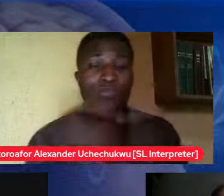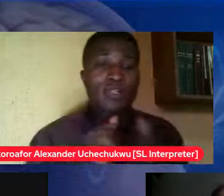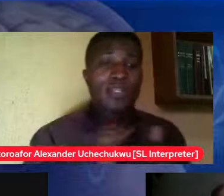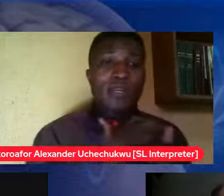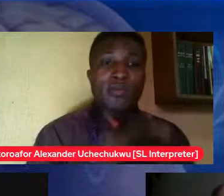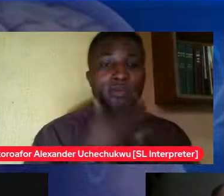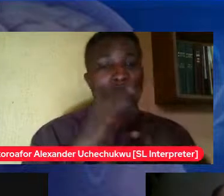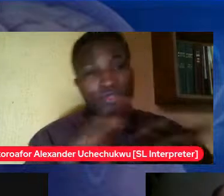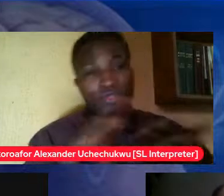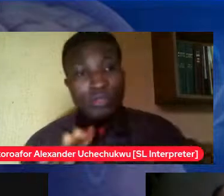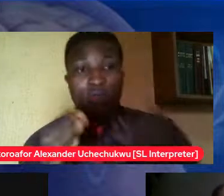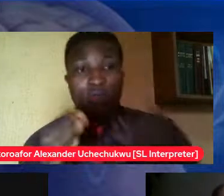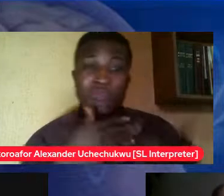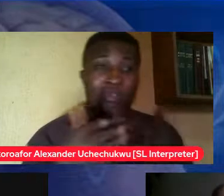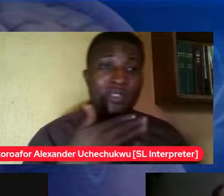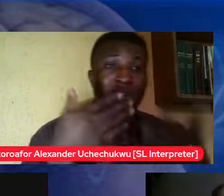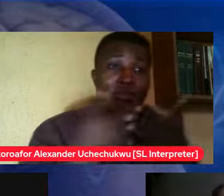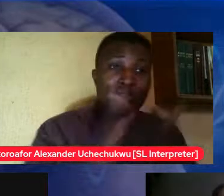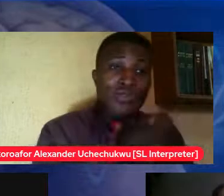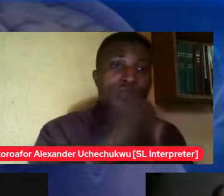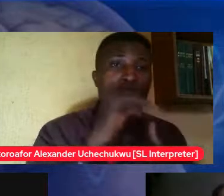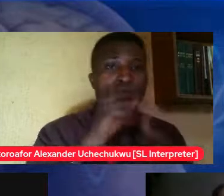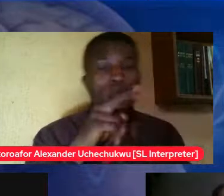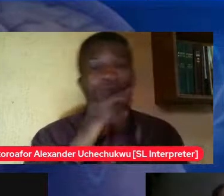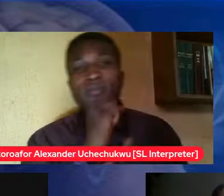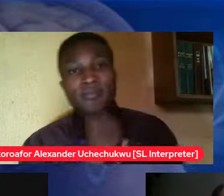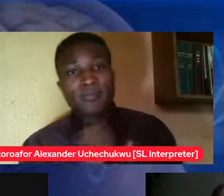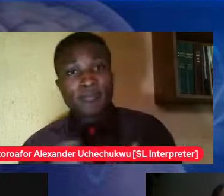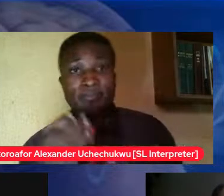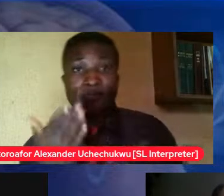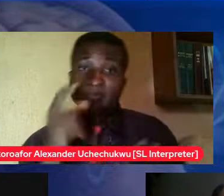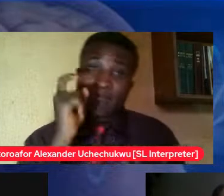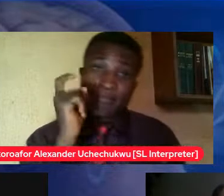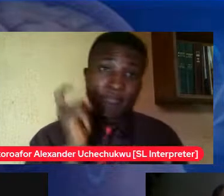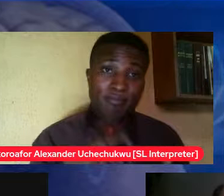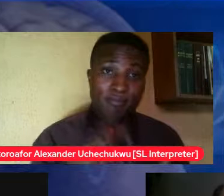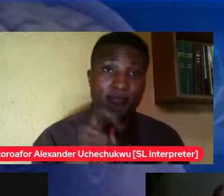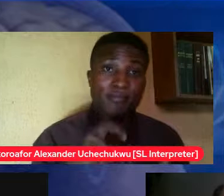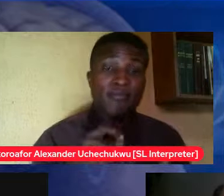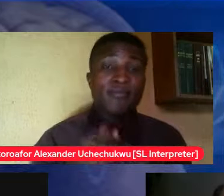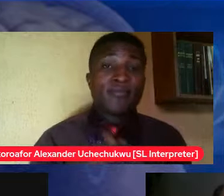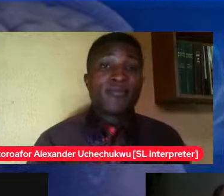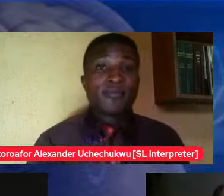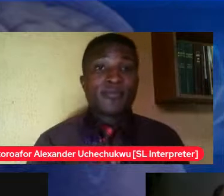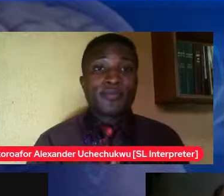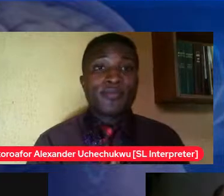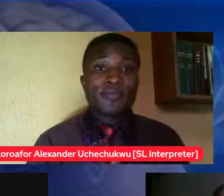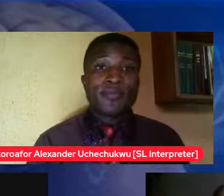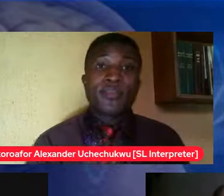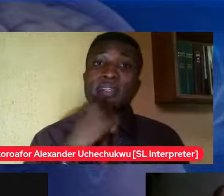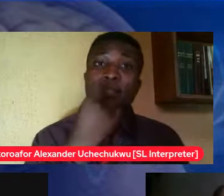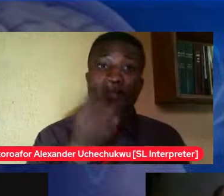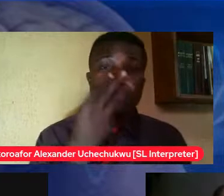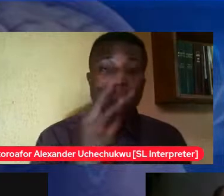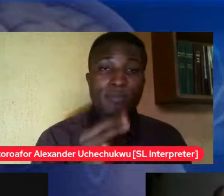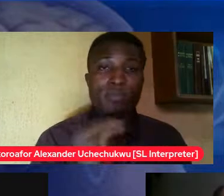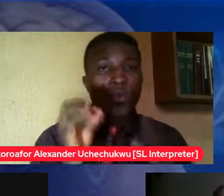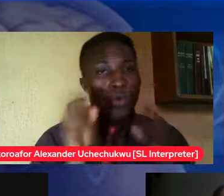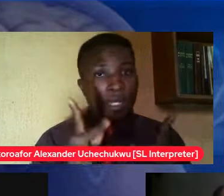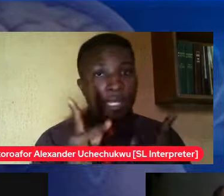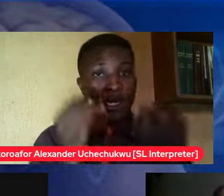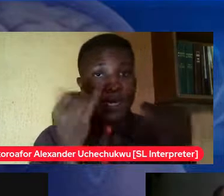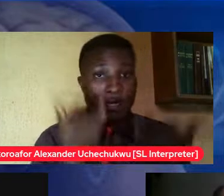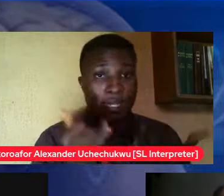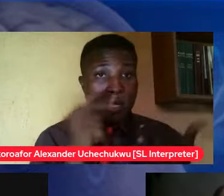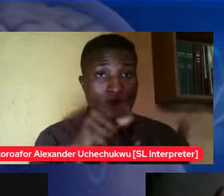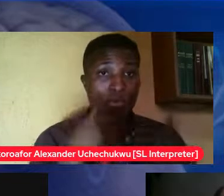consequences then when you are aware they are already indulging in sexual intercourse we tell them okay now that you are having sex this is what